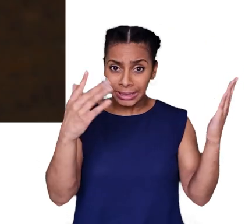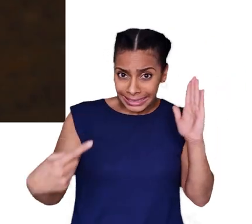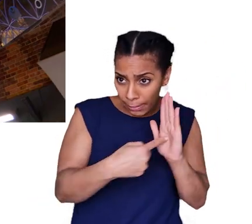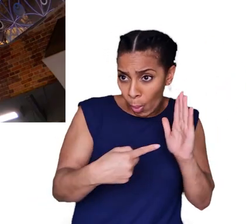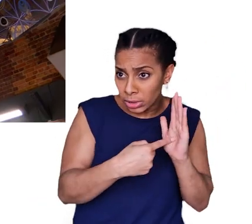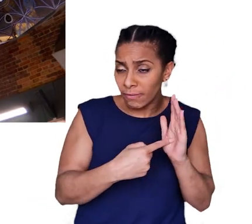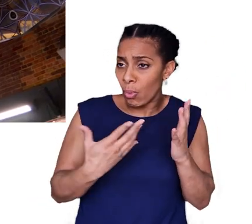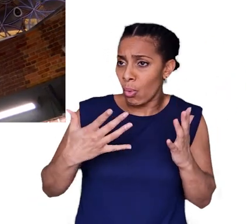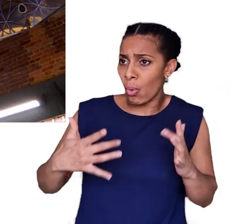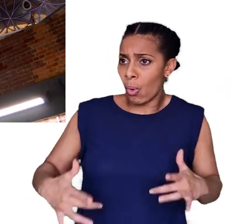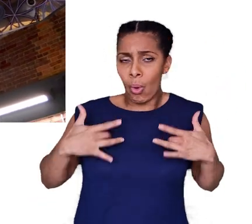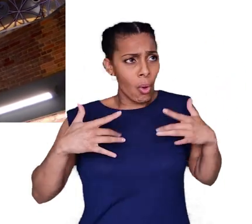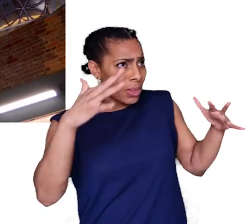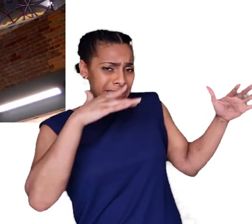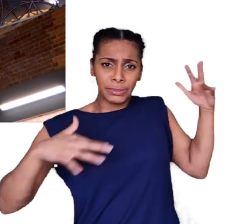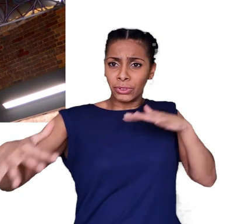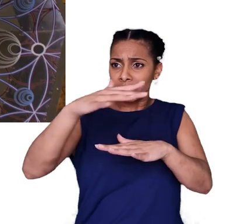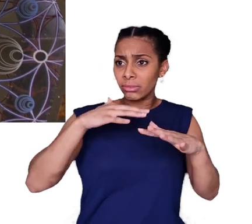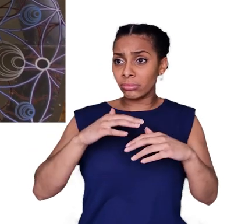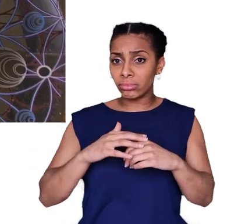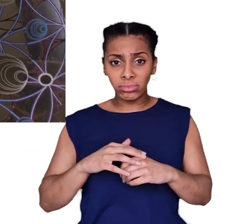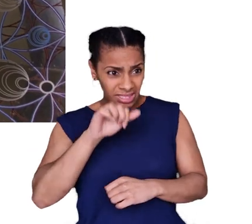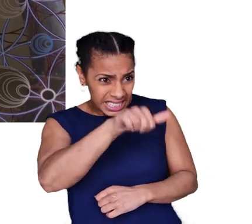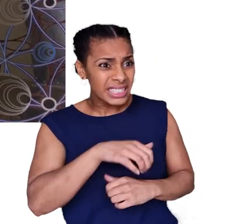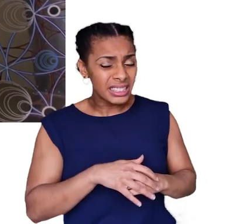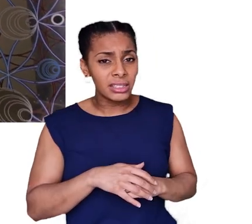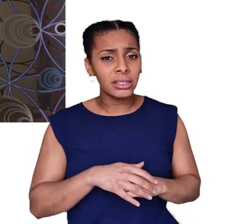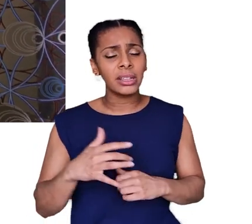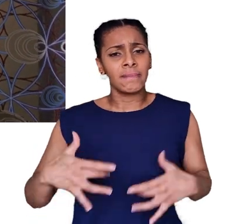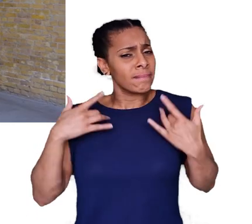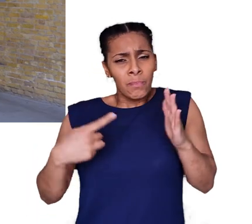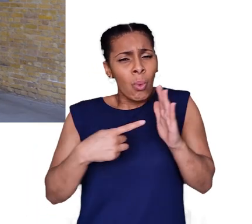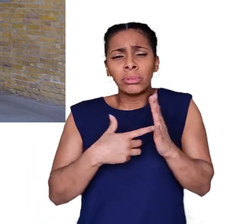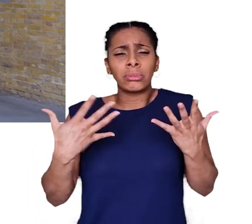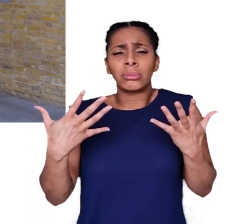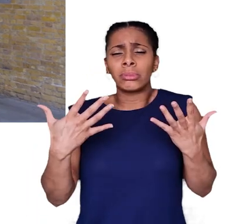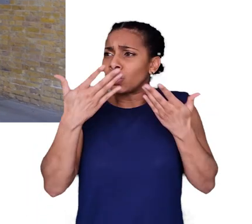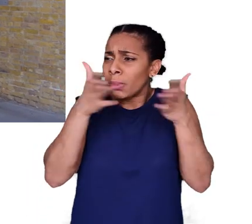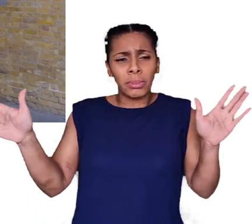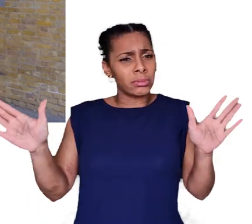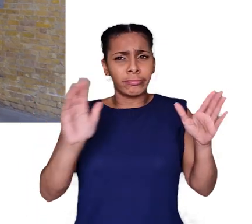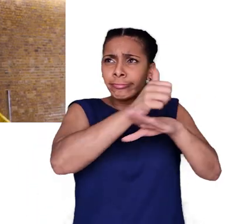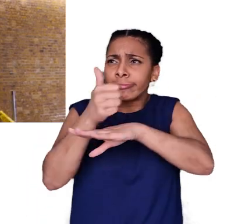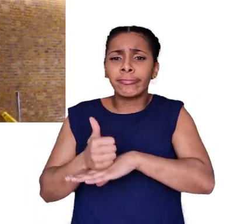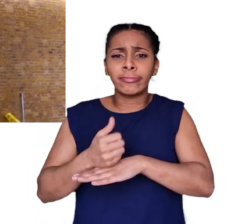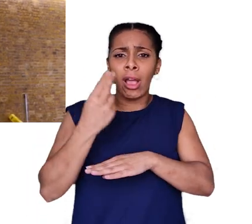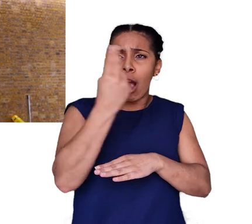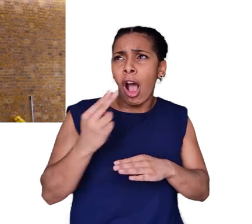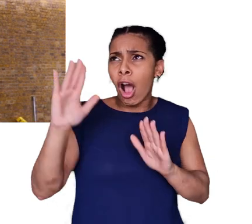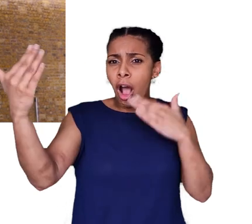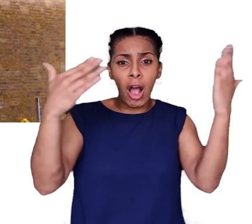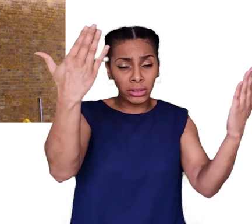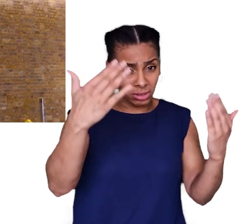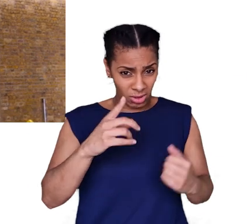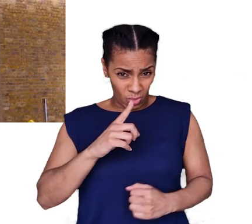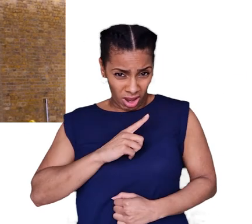I think so. I'm really interested in putting art in places that we share with each other. Not everyone has access to